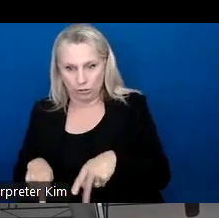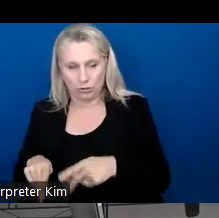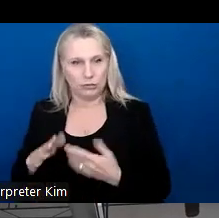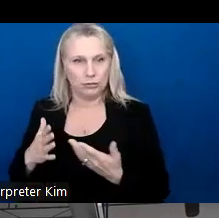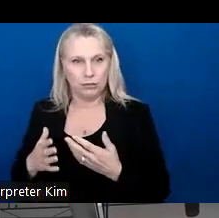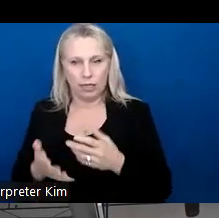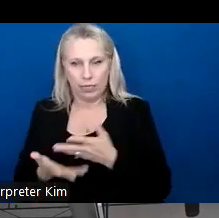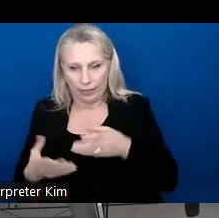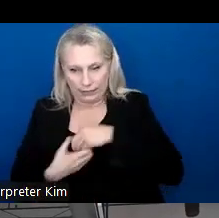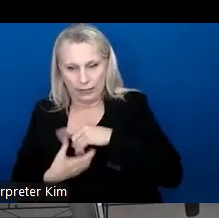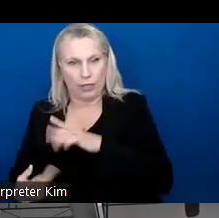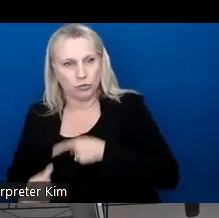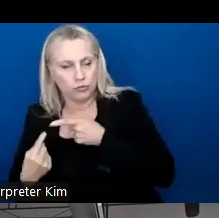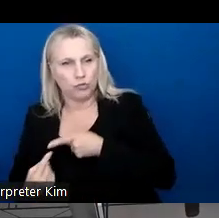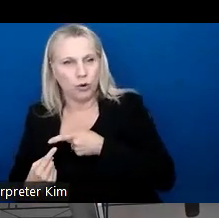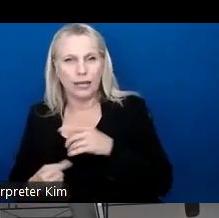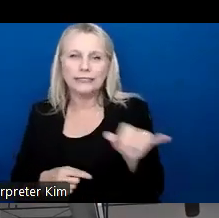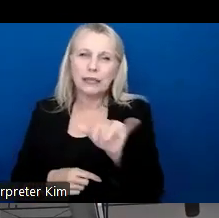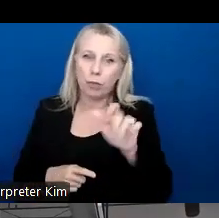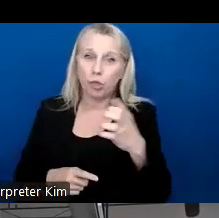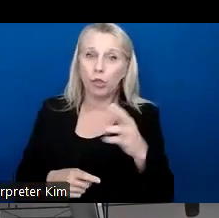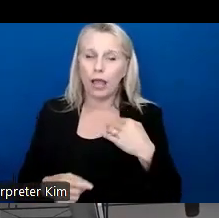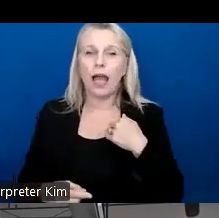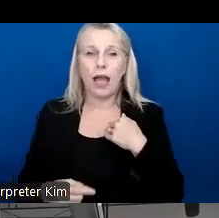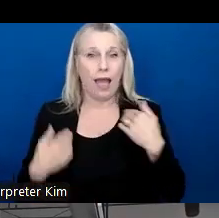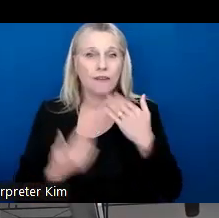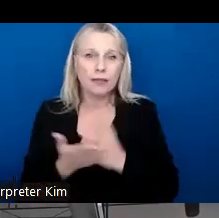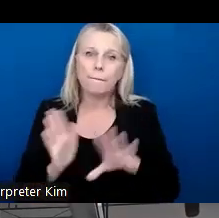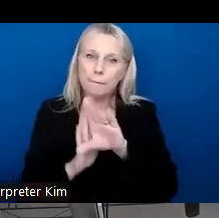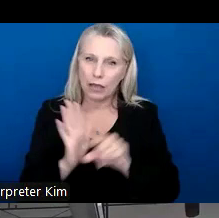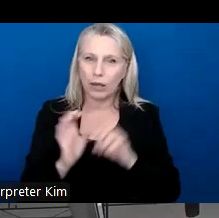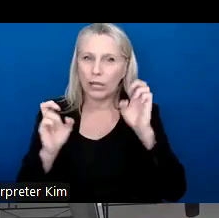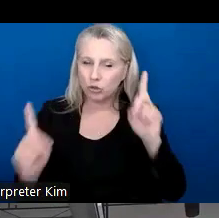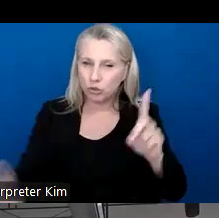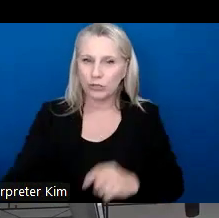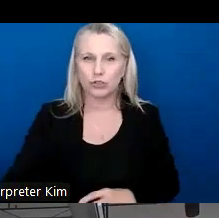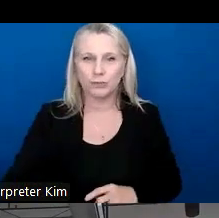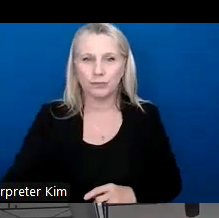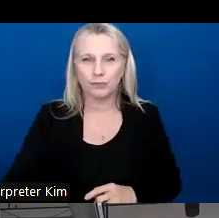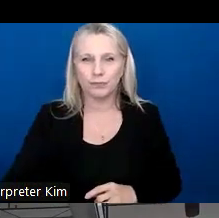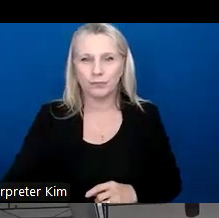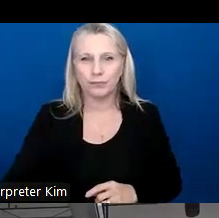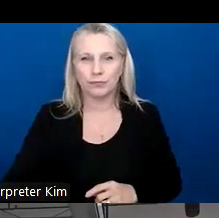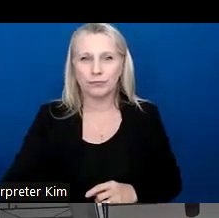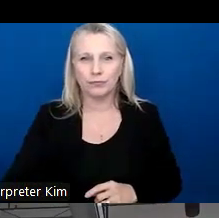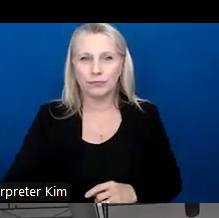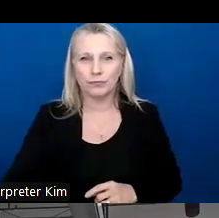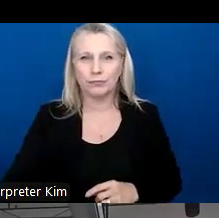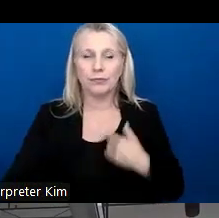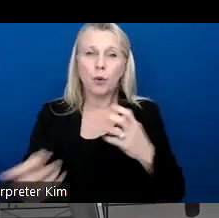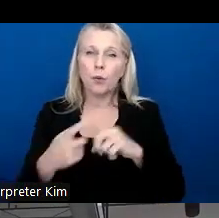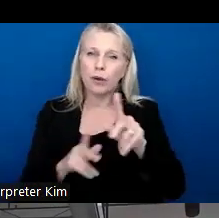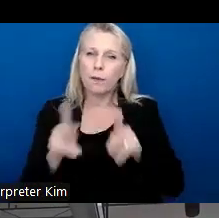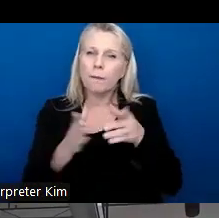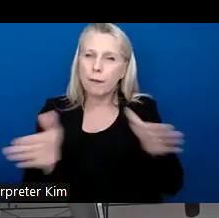the things that they struggle with. So similar to Lauren, had some background in education. Um, I wanted it to go towards public policy and education